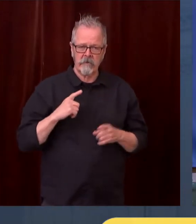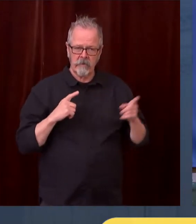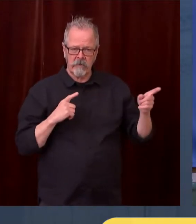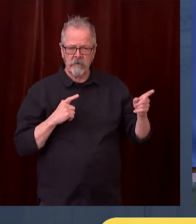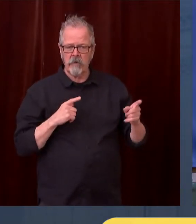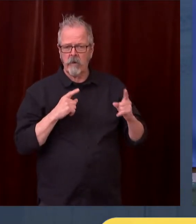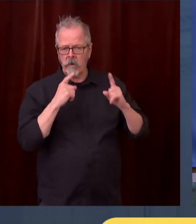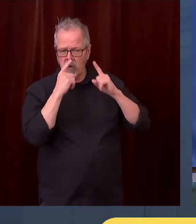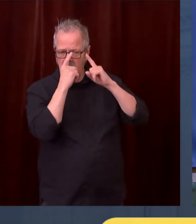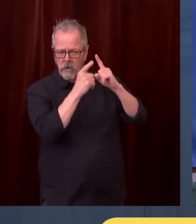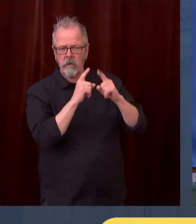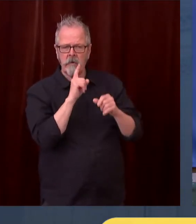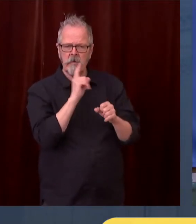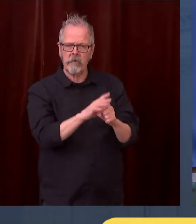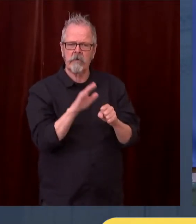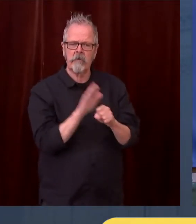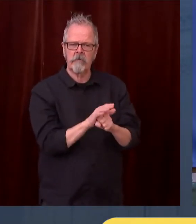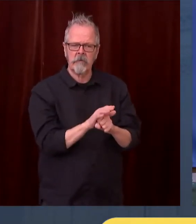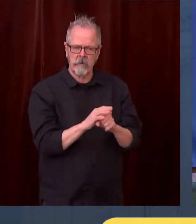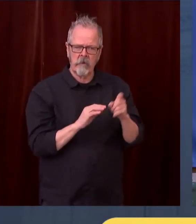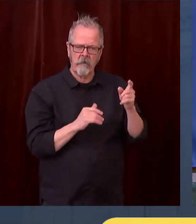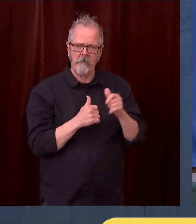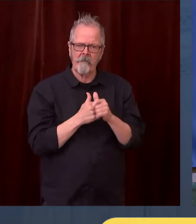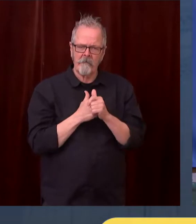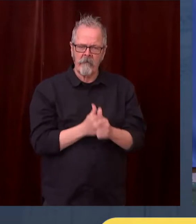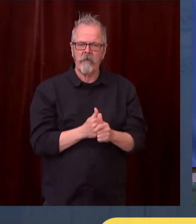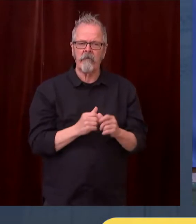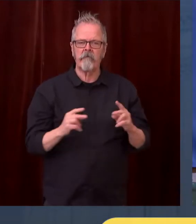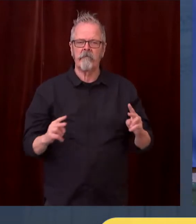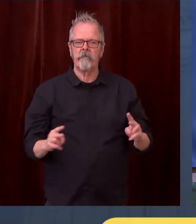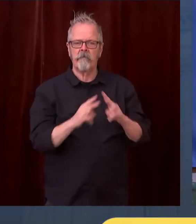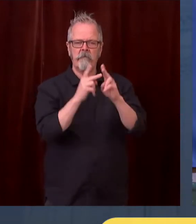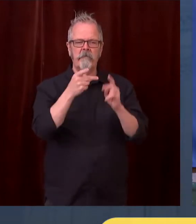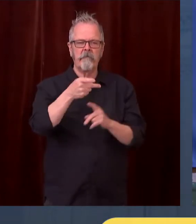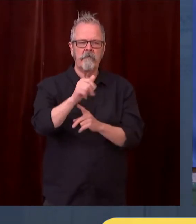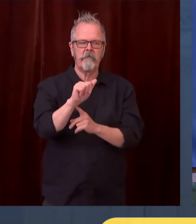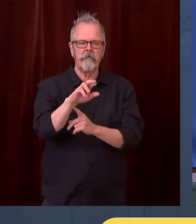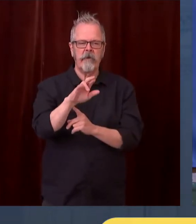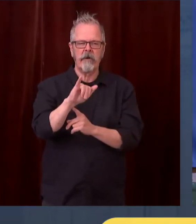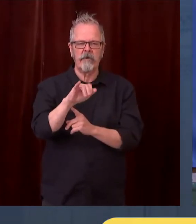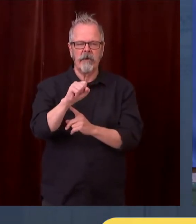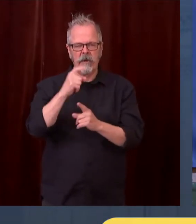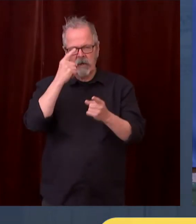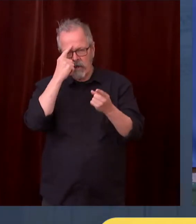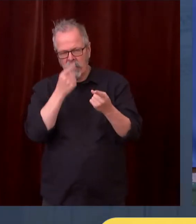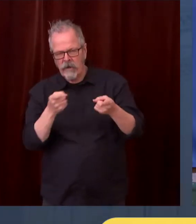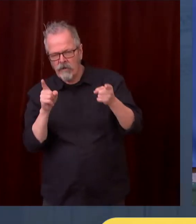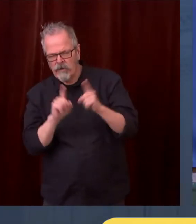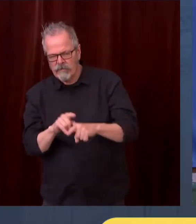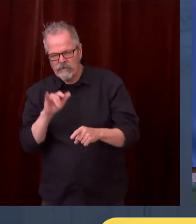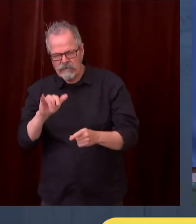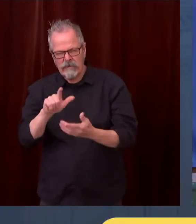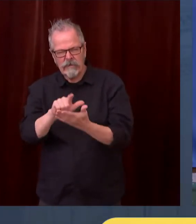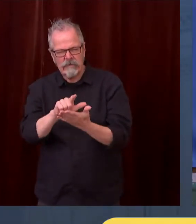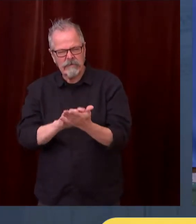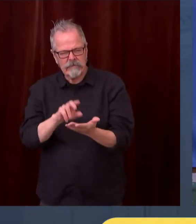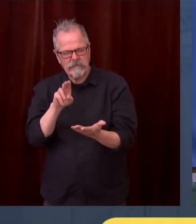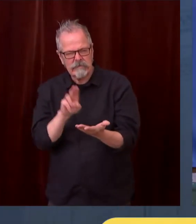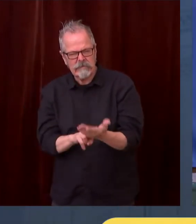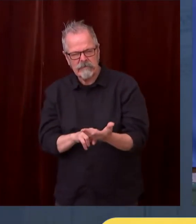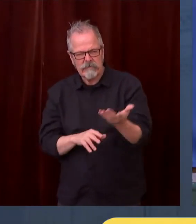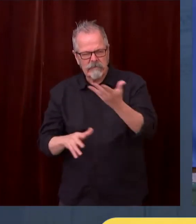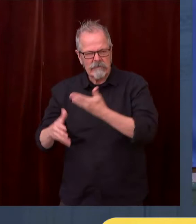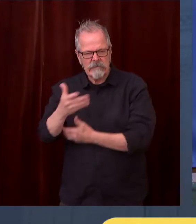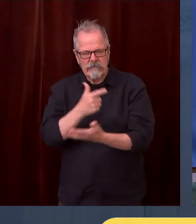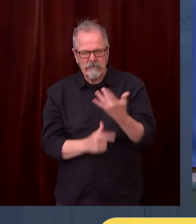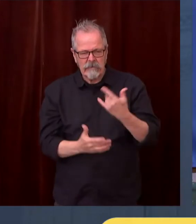Paris Agreement. That means the state legislature has committed our state to reduce climate pollution by roughly 50%